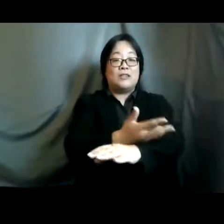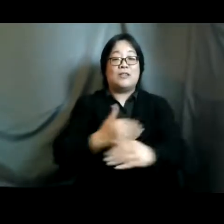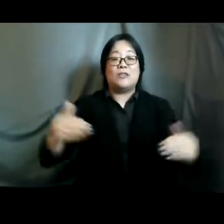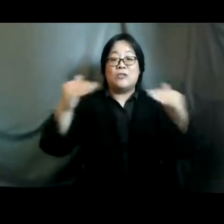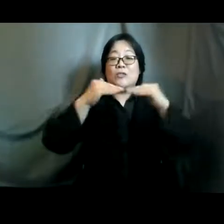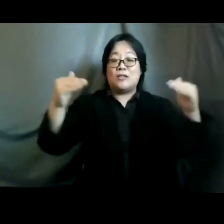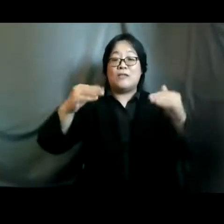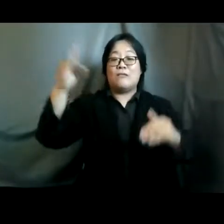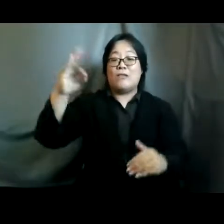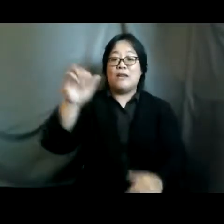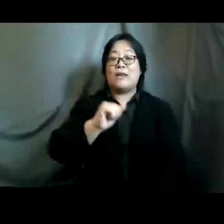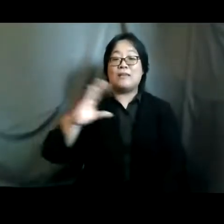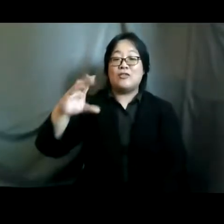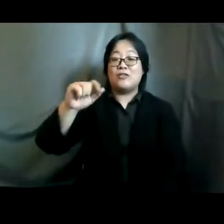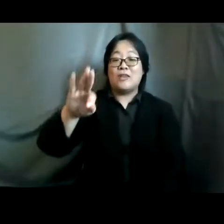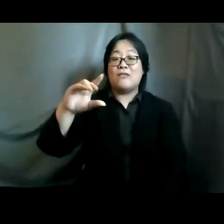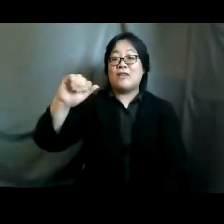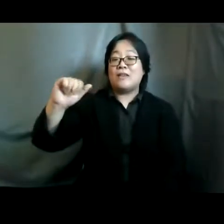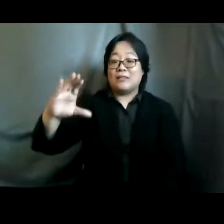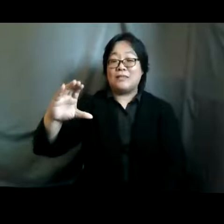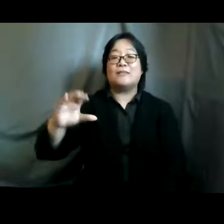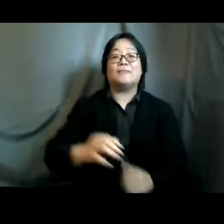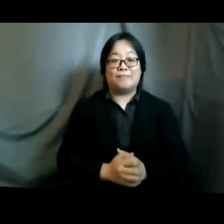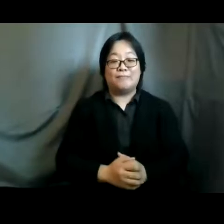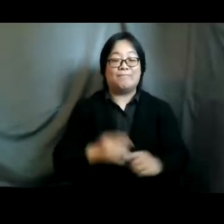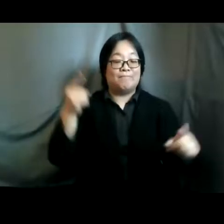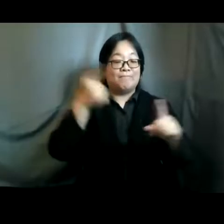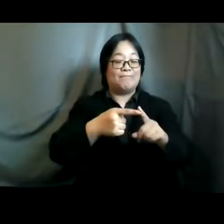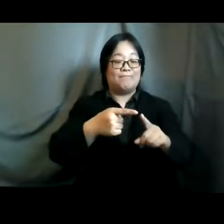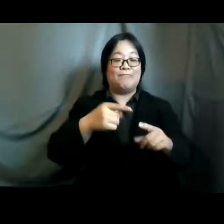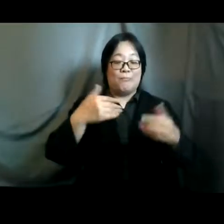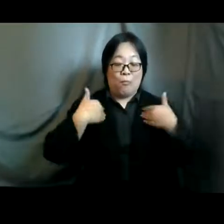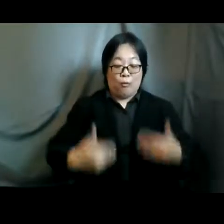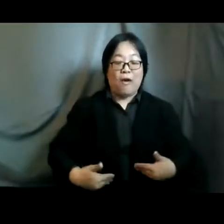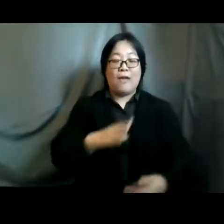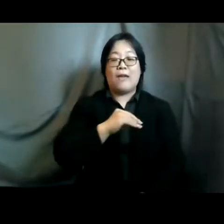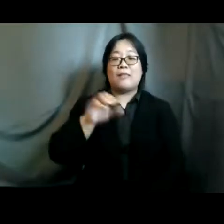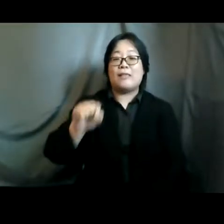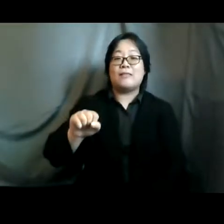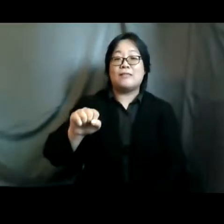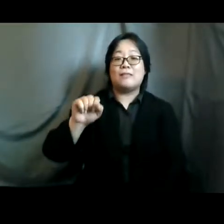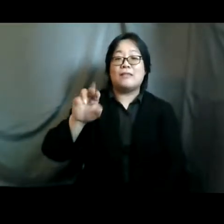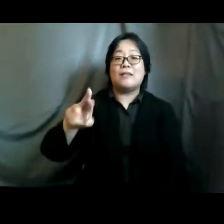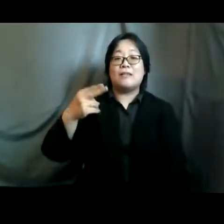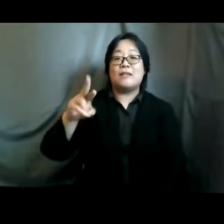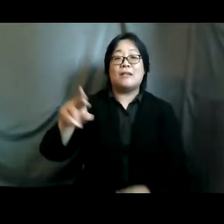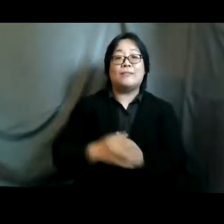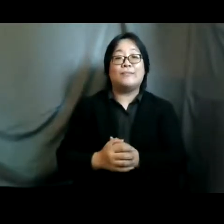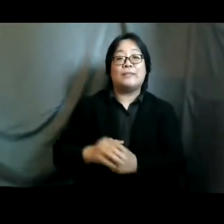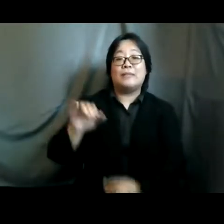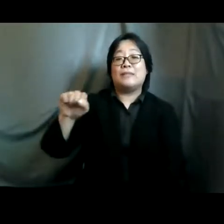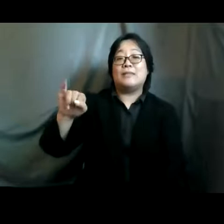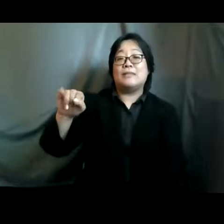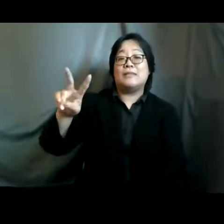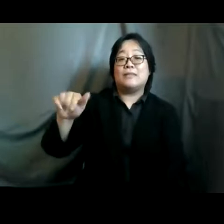coalition co-leads on bodily autonomy and srhr siva is a member of the civil society advisory group